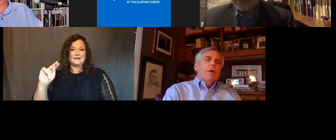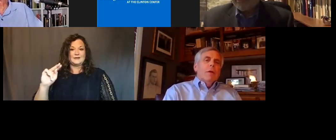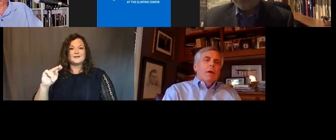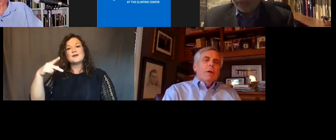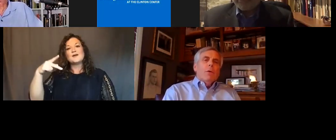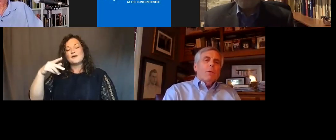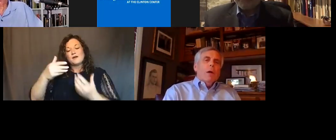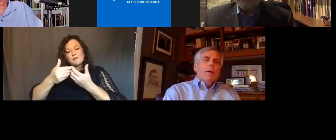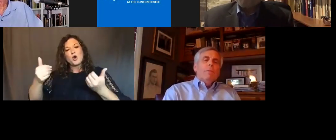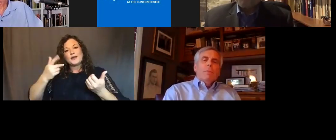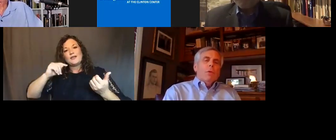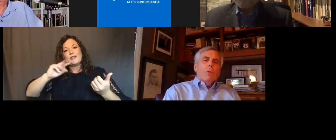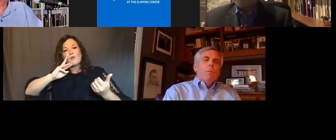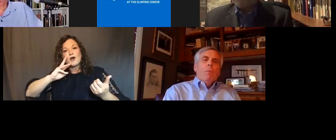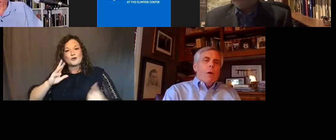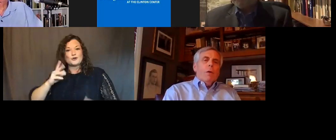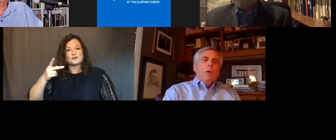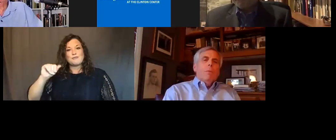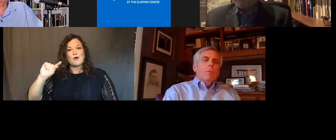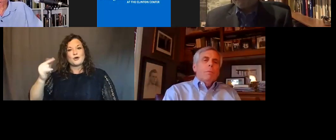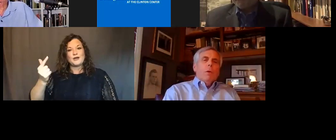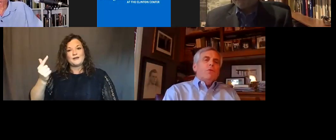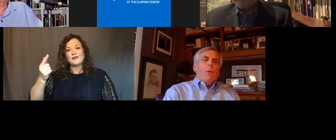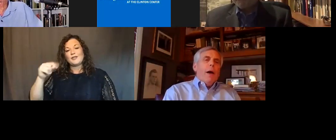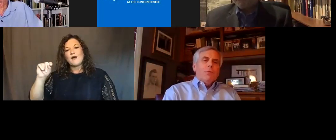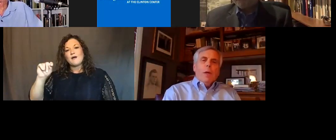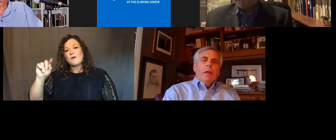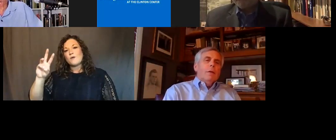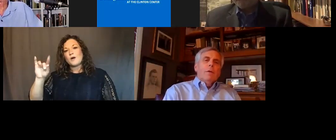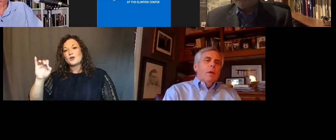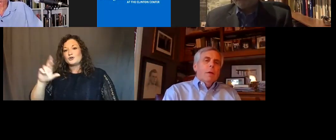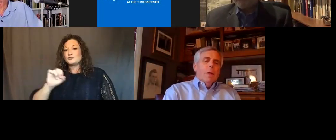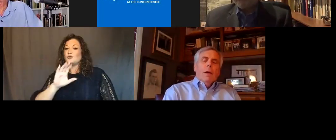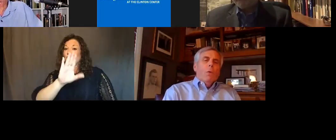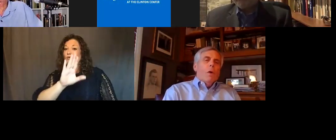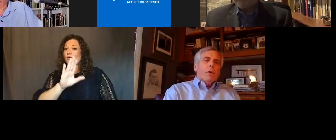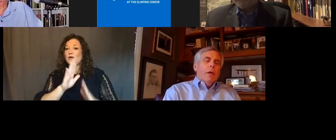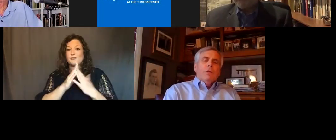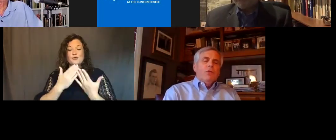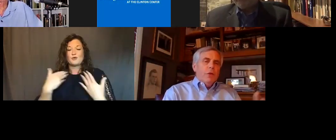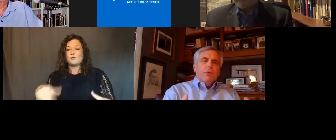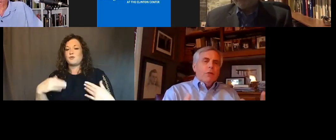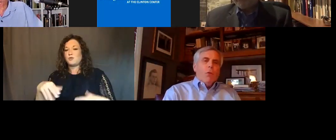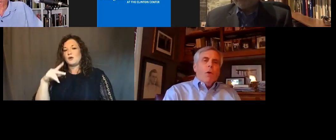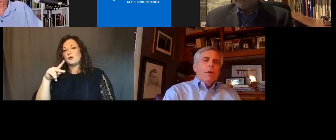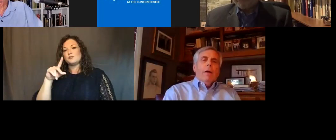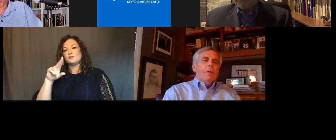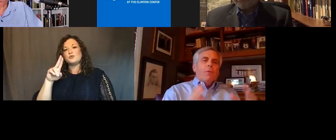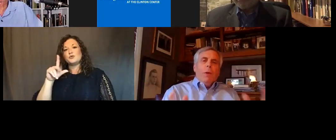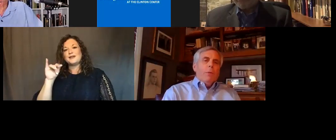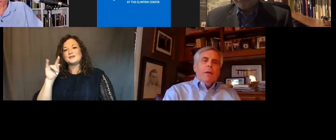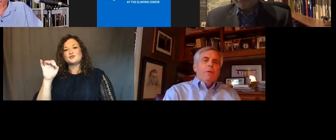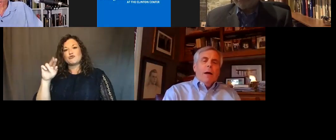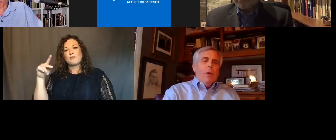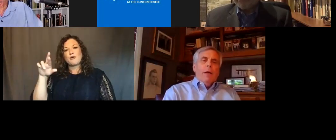Waters. Your remarkable, Pulitzer Prize-winning work is just extraordinary.